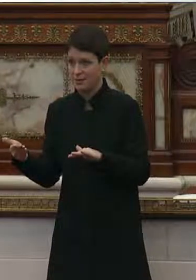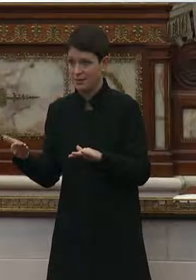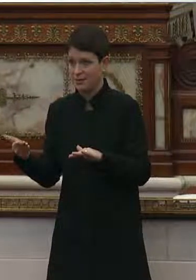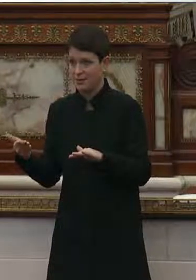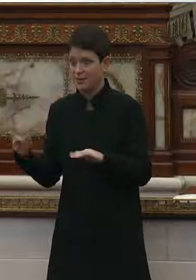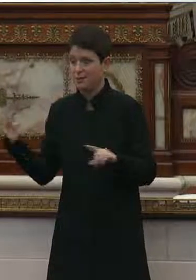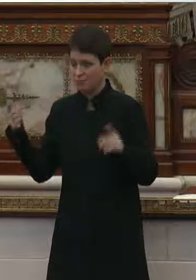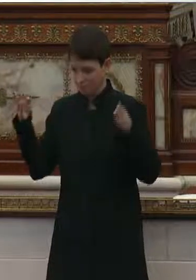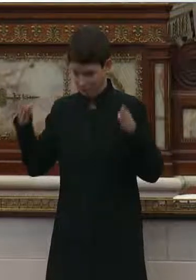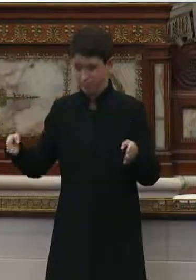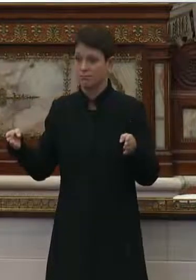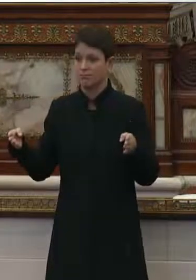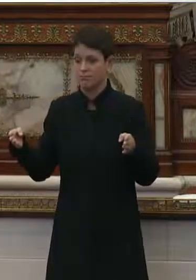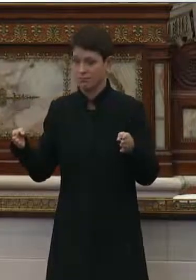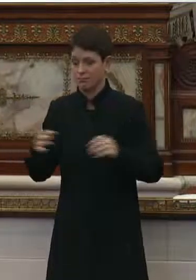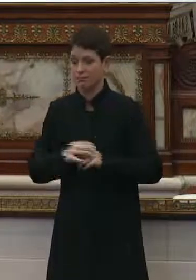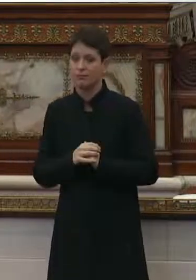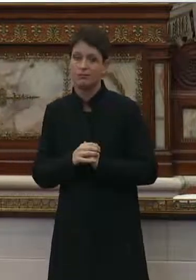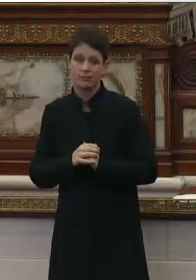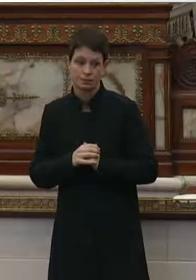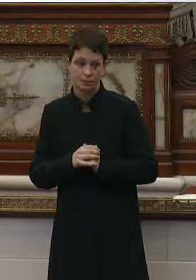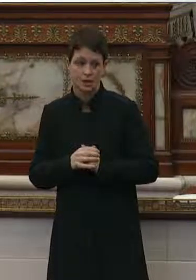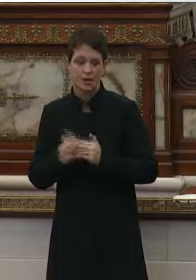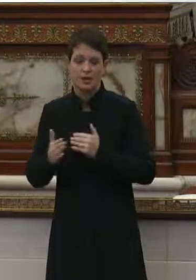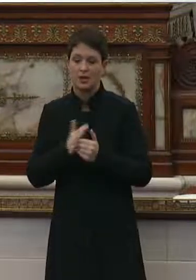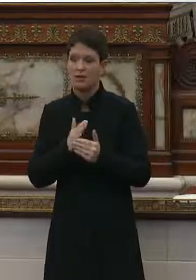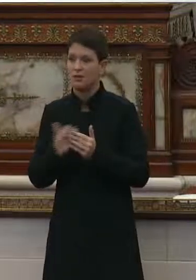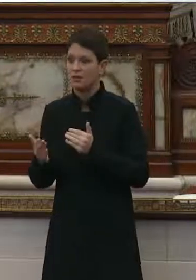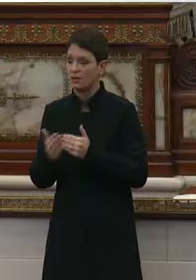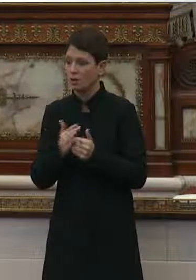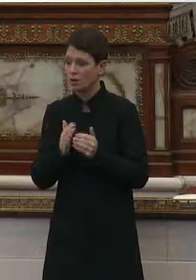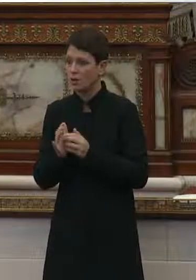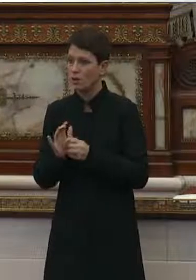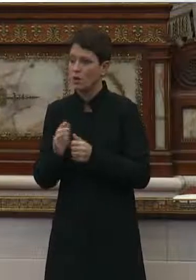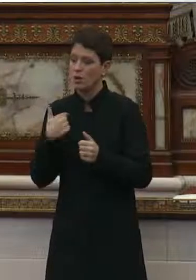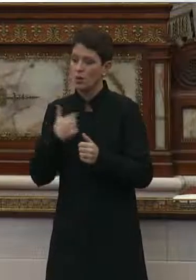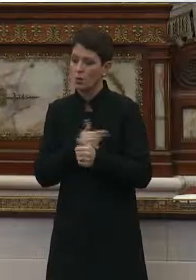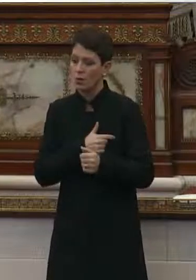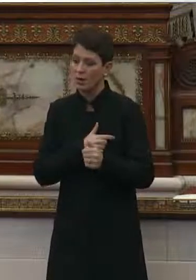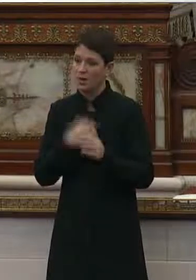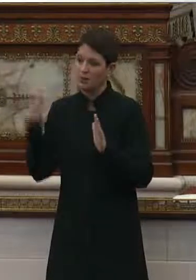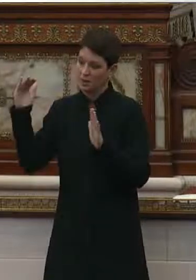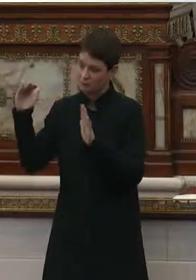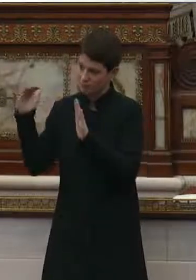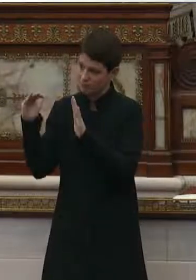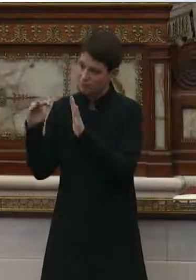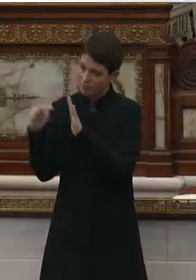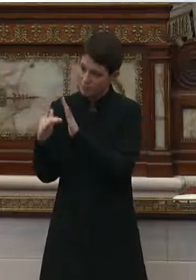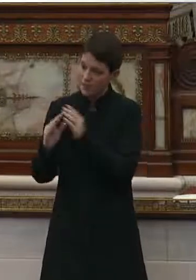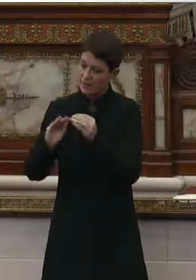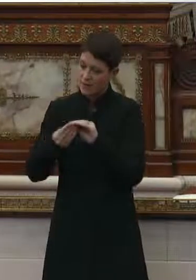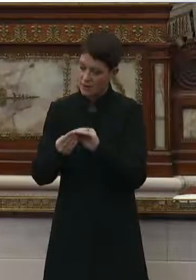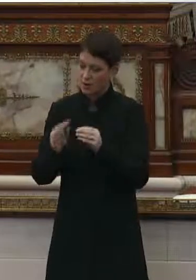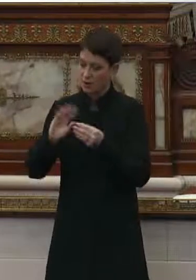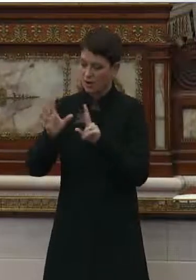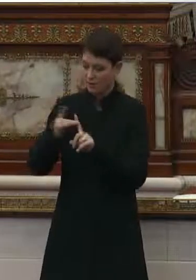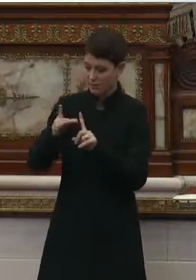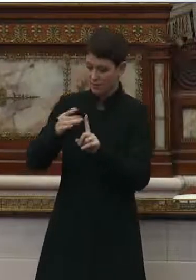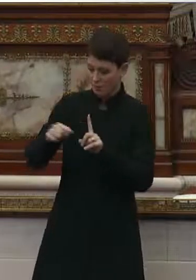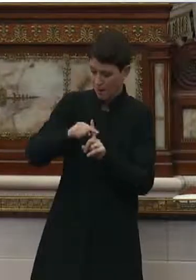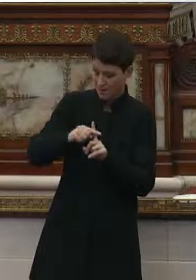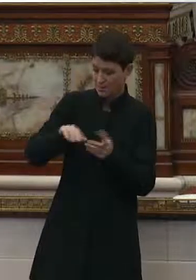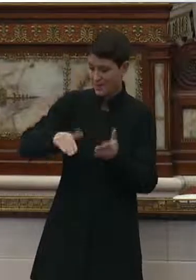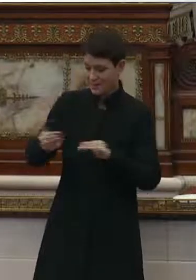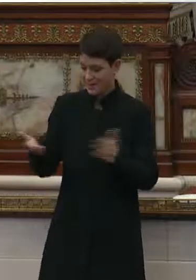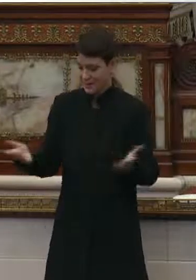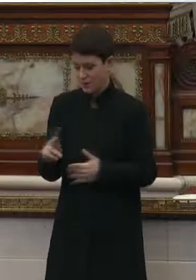point. Though we have fallen into a relative low in the number of cases and deaths